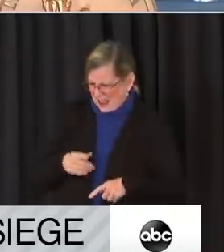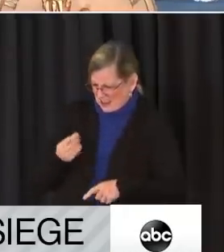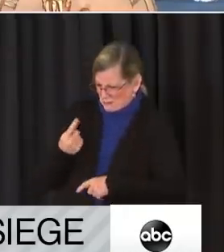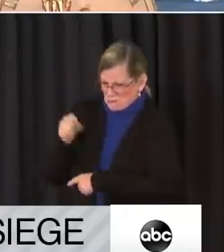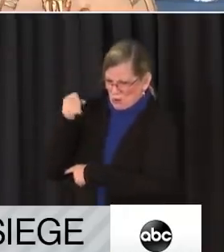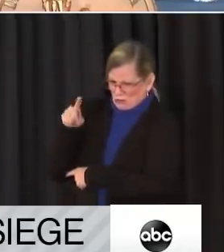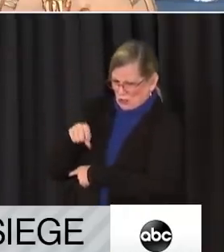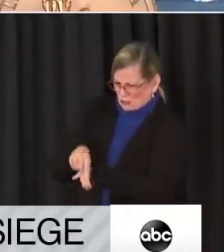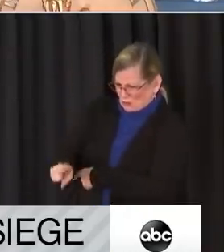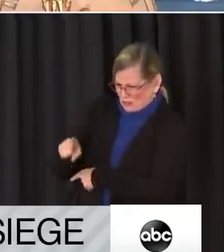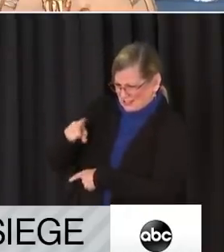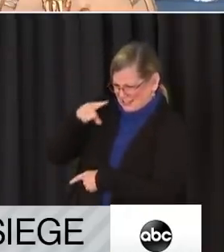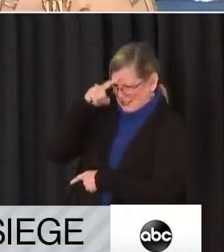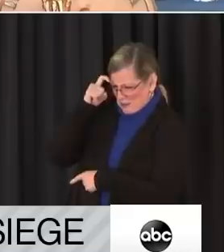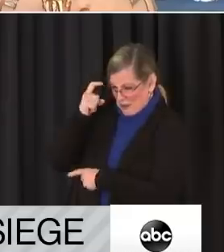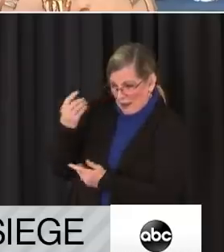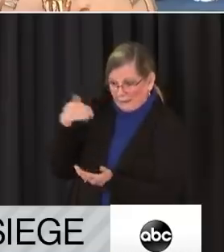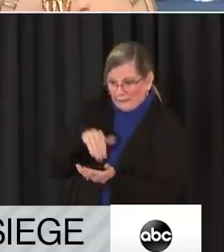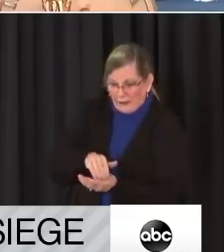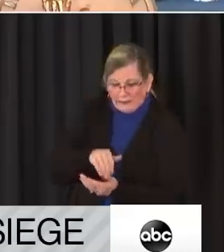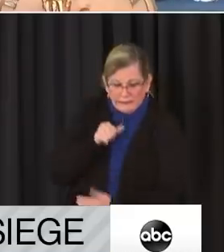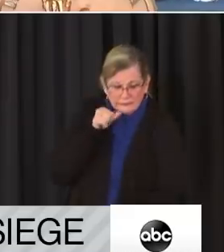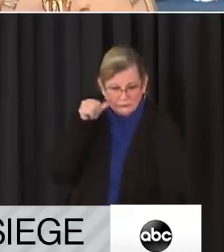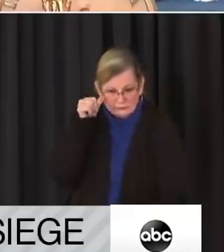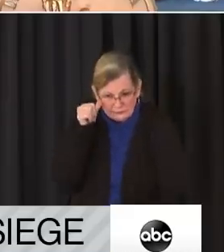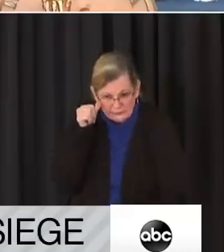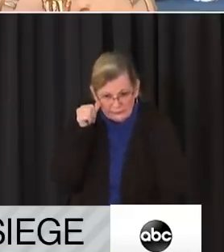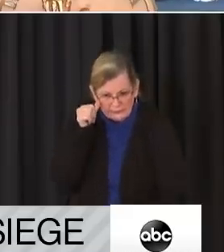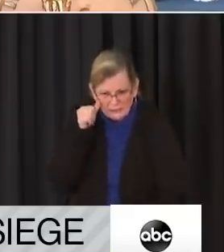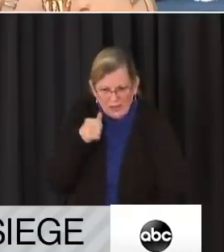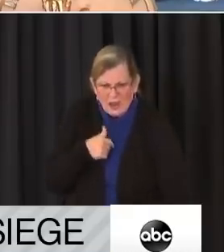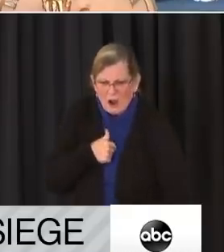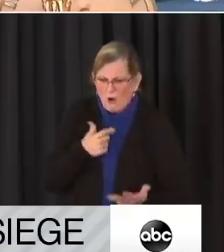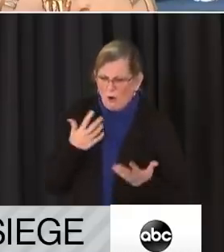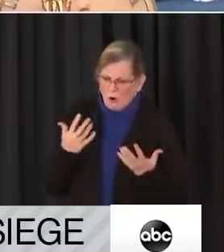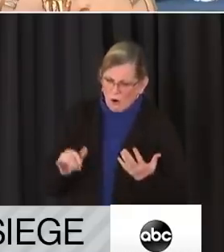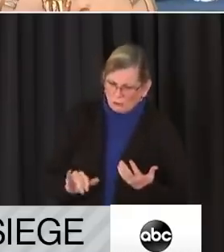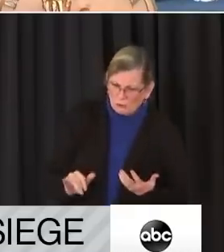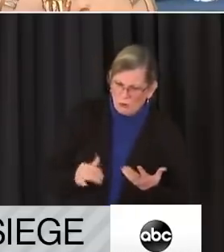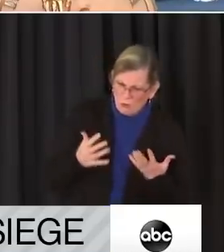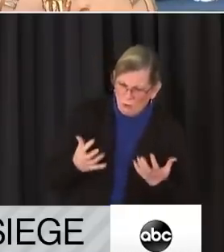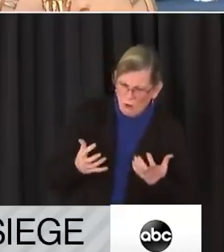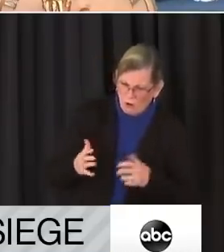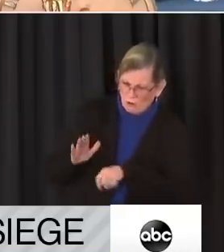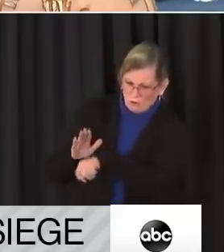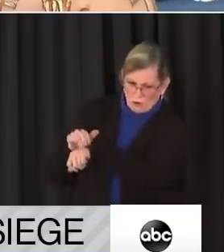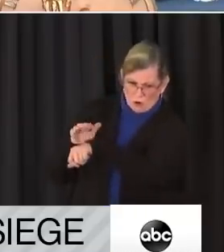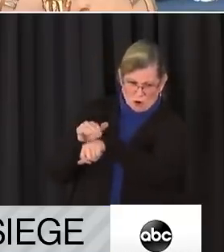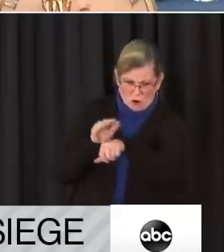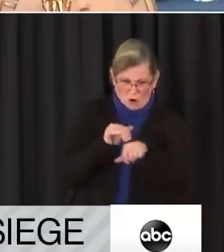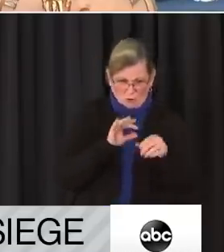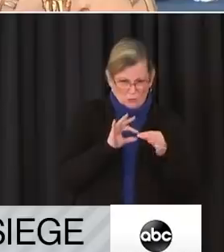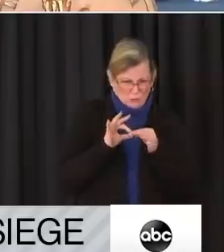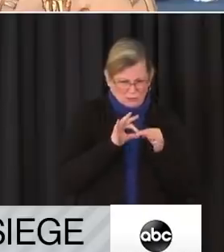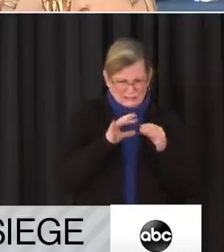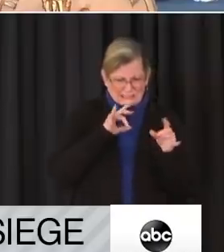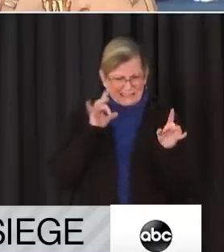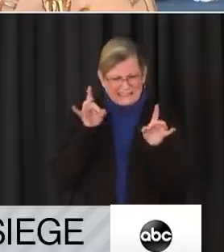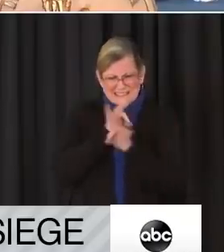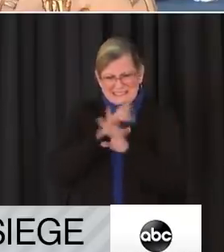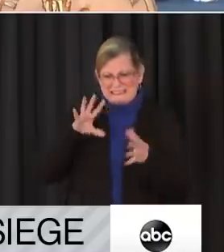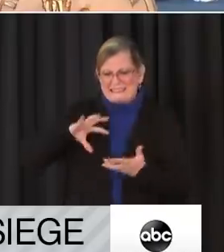than during yesterday's attack on Congress. I also call on the Joint Terrorism Task Force to